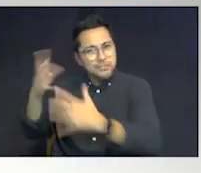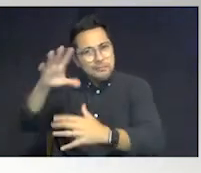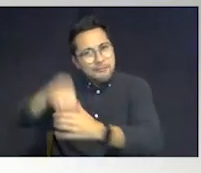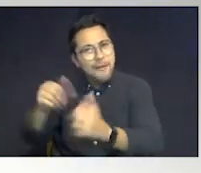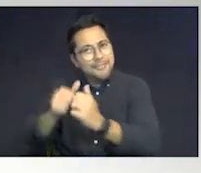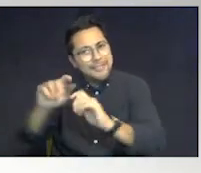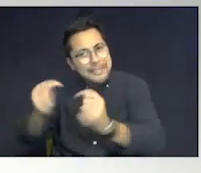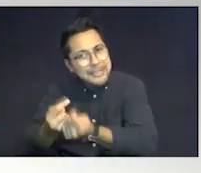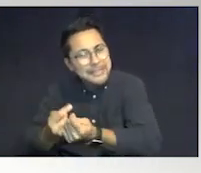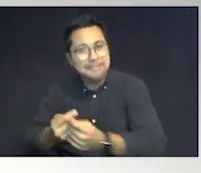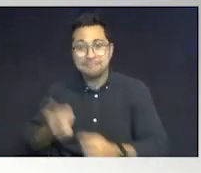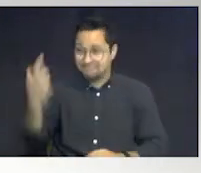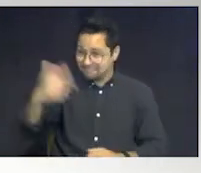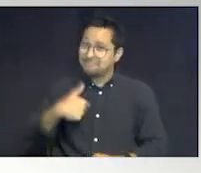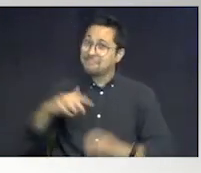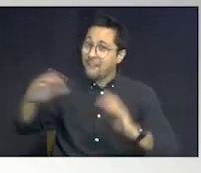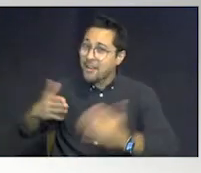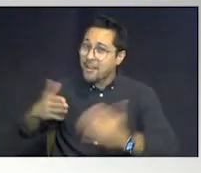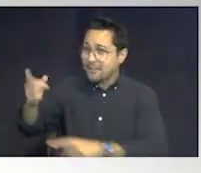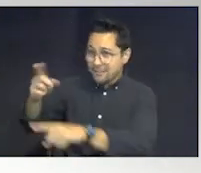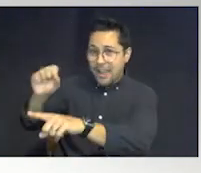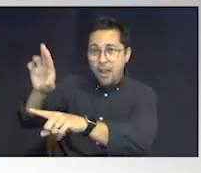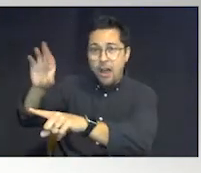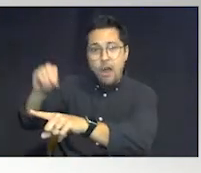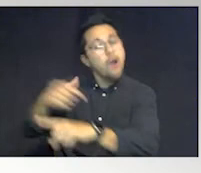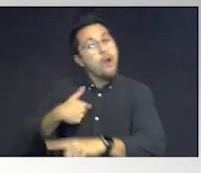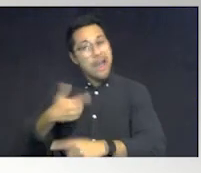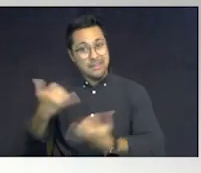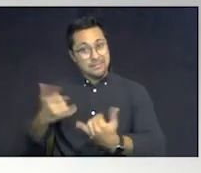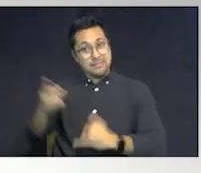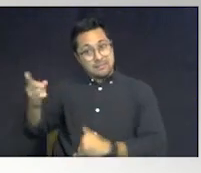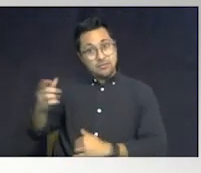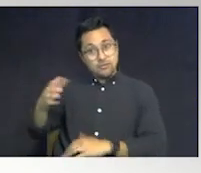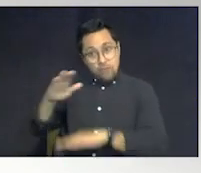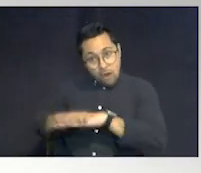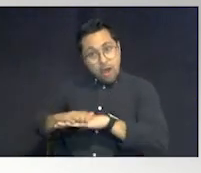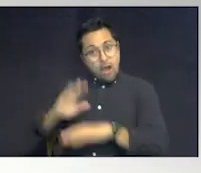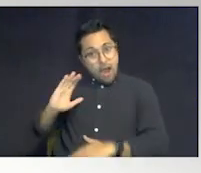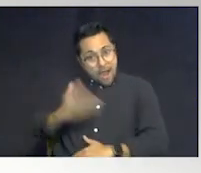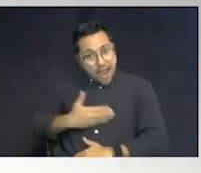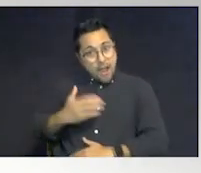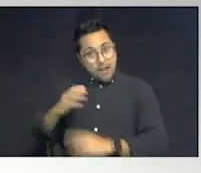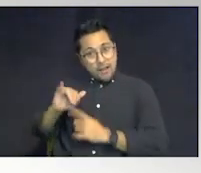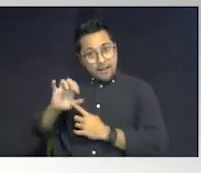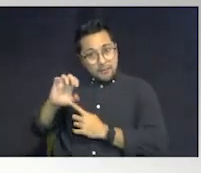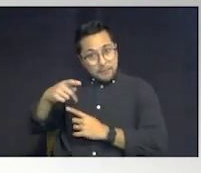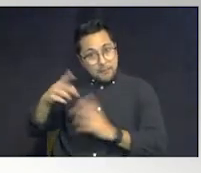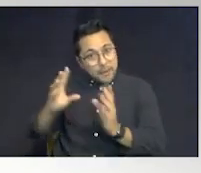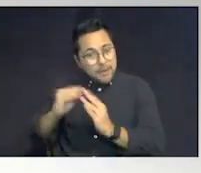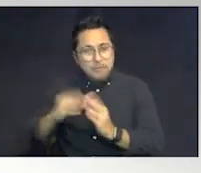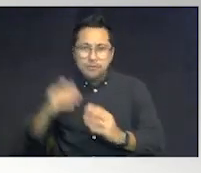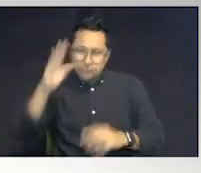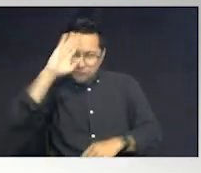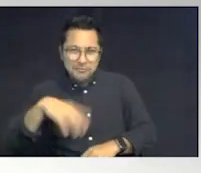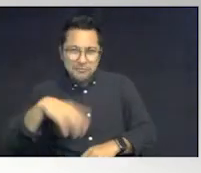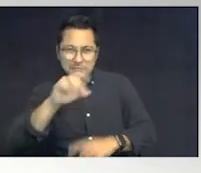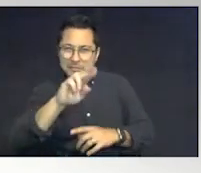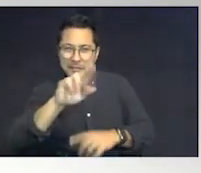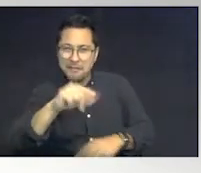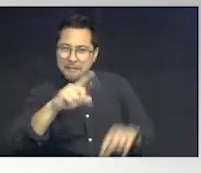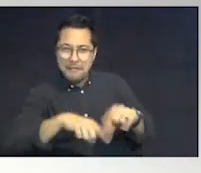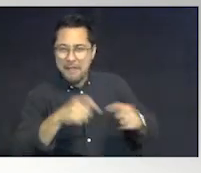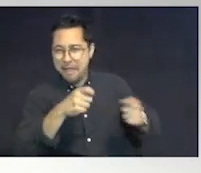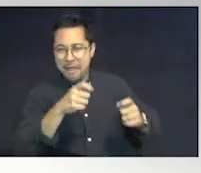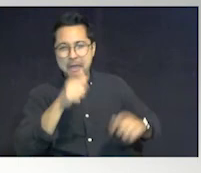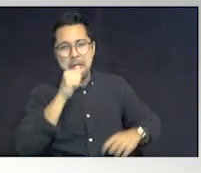team? Because I have invited him and he is now on our IEP meeting. But you know Donna couldn't handle that. That wasn't